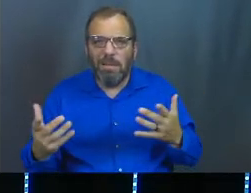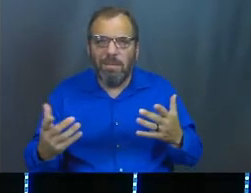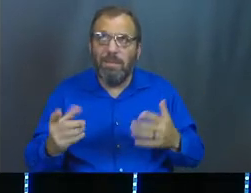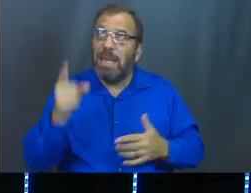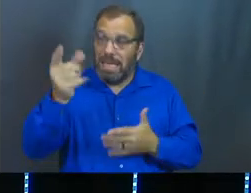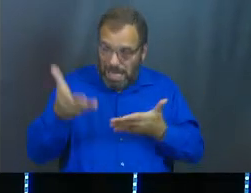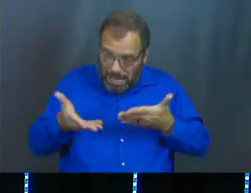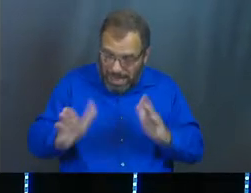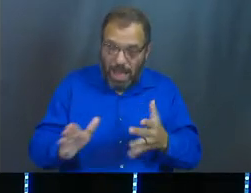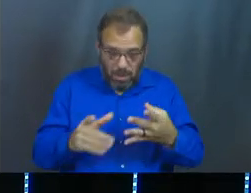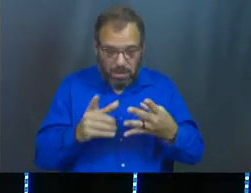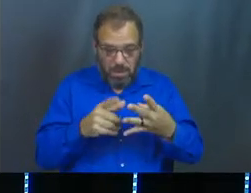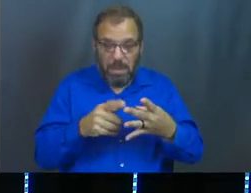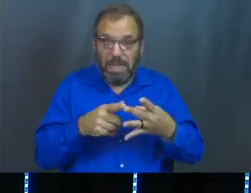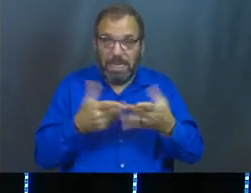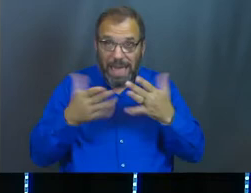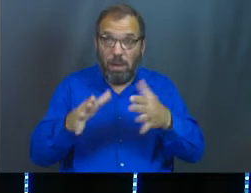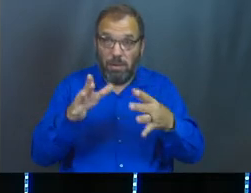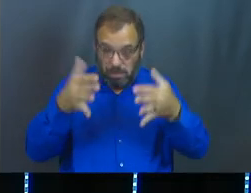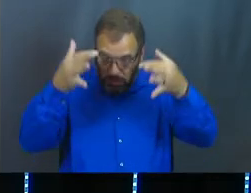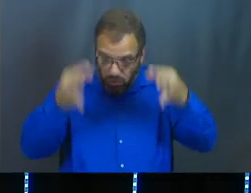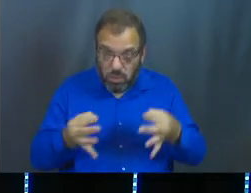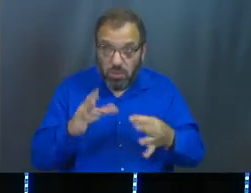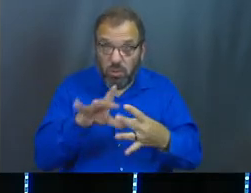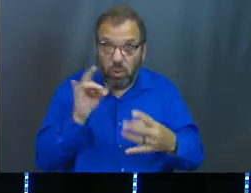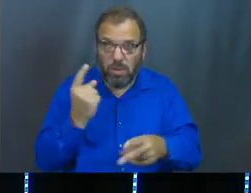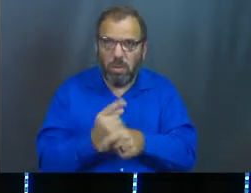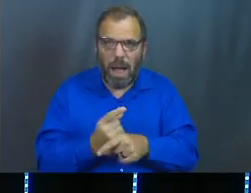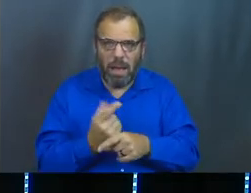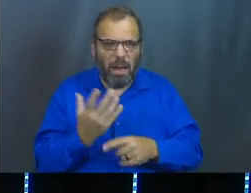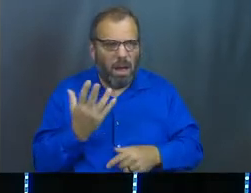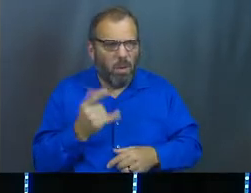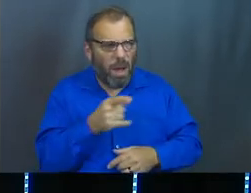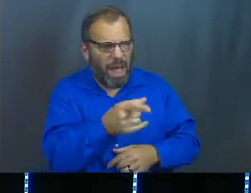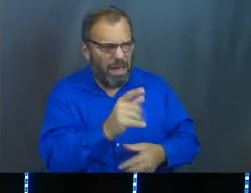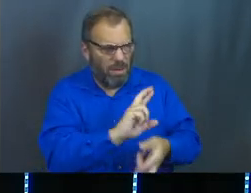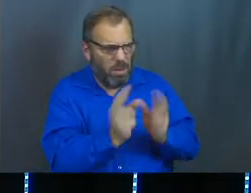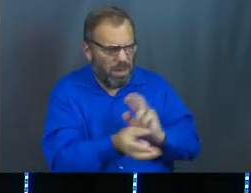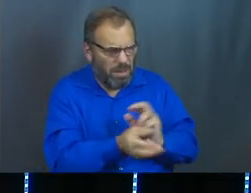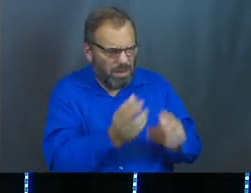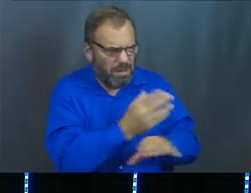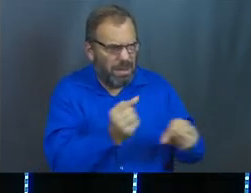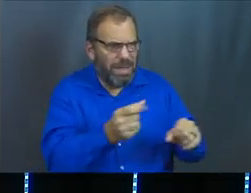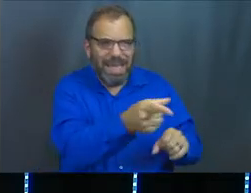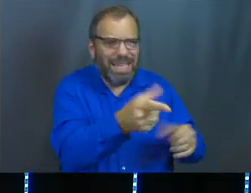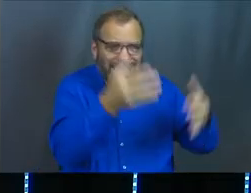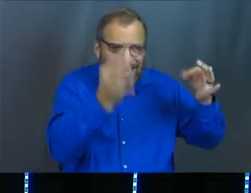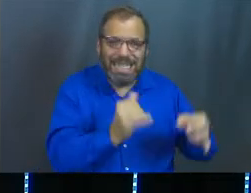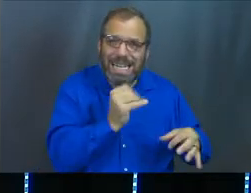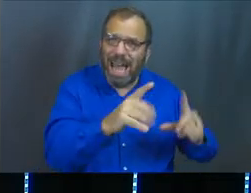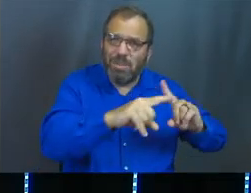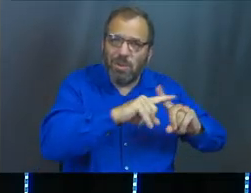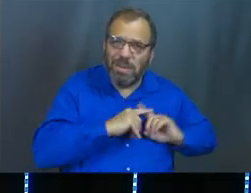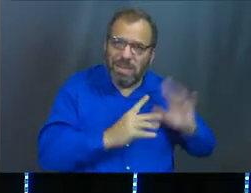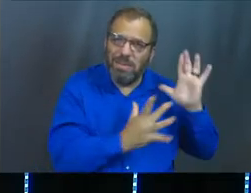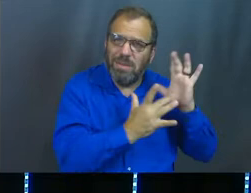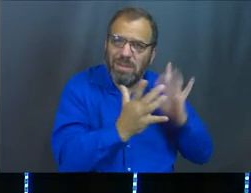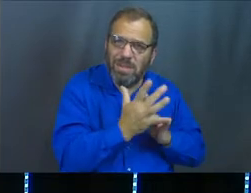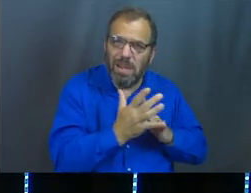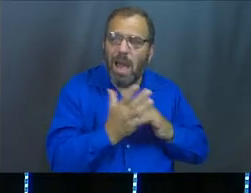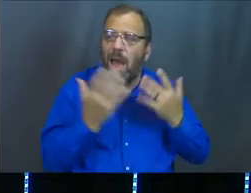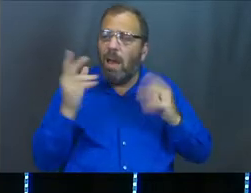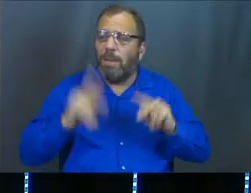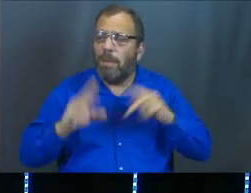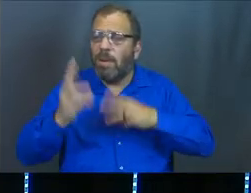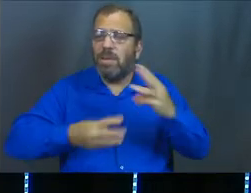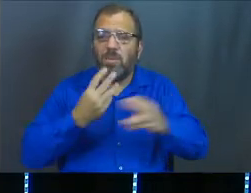He allows us choice, does he not? Why would people not repent? Because they're choosing to not repent. There are many